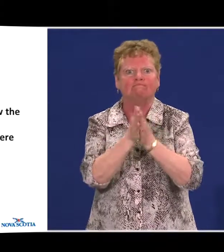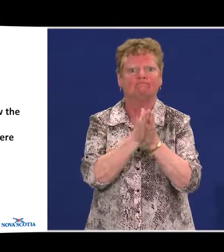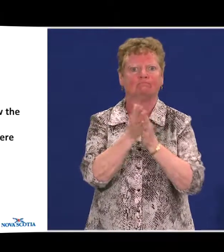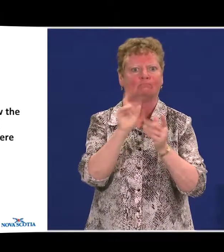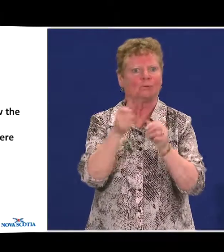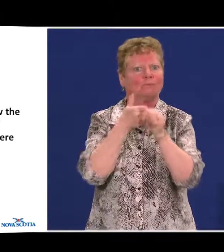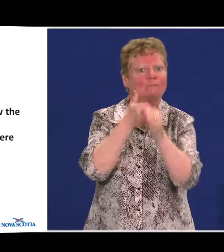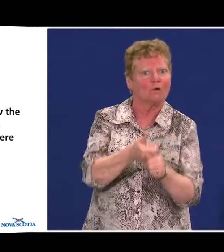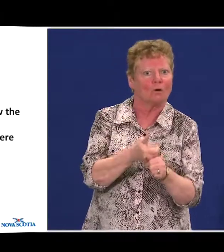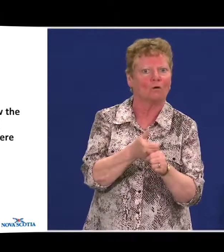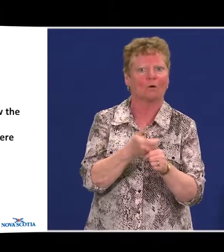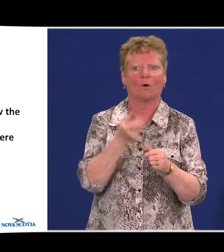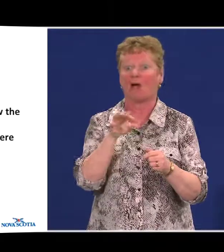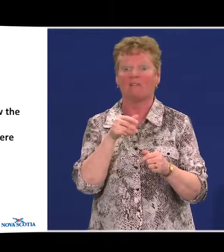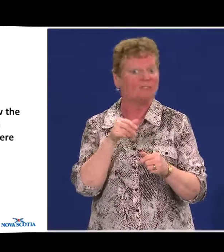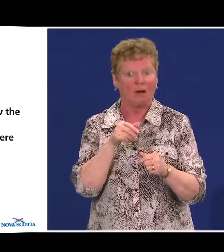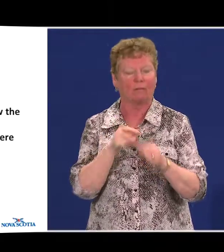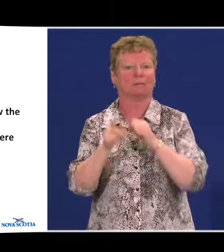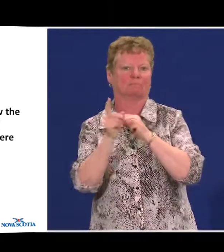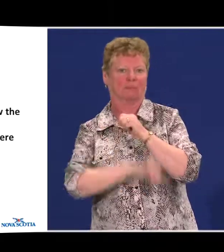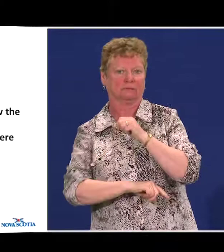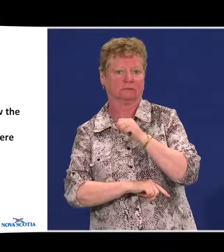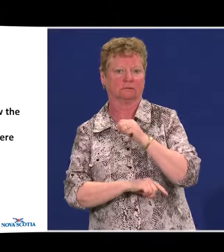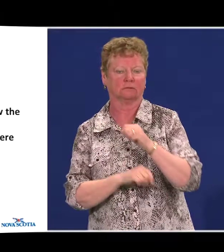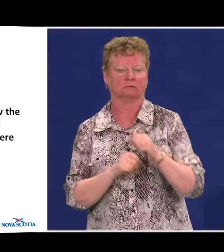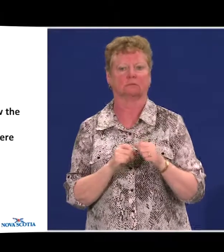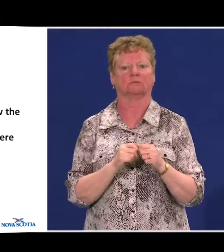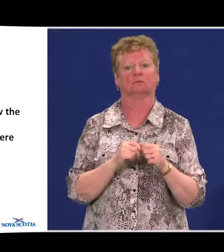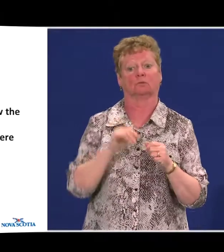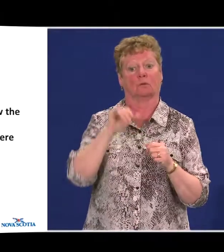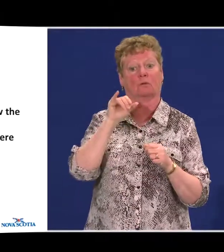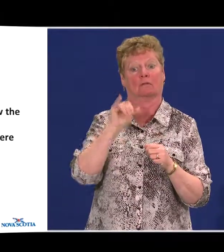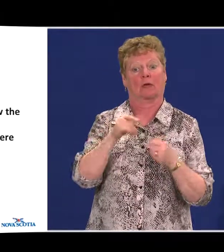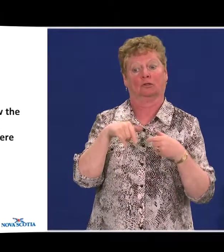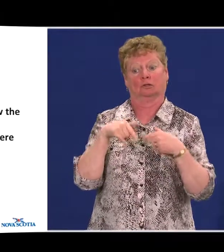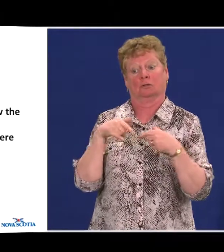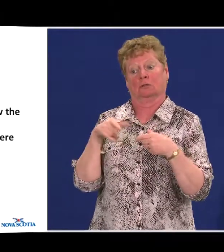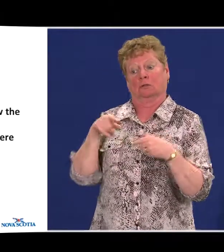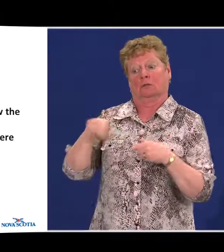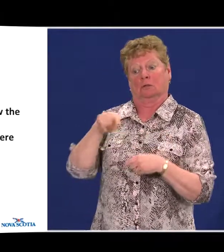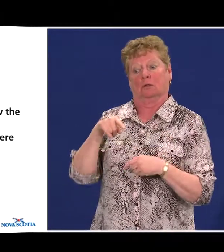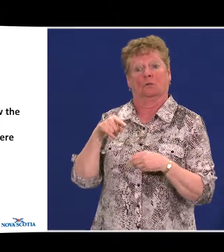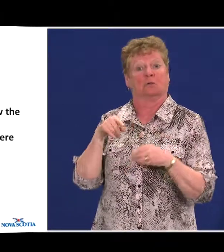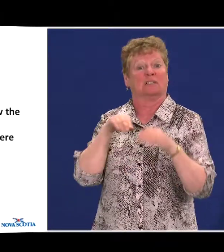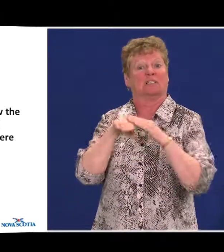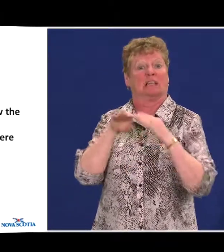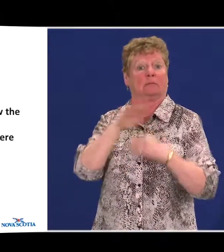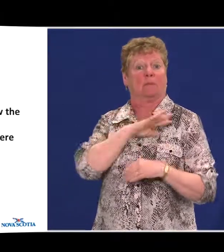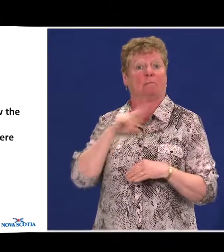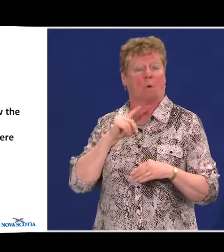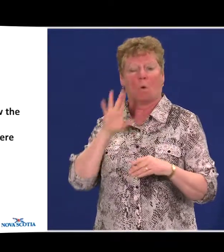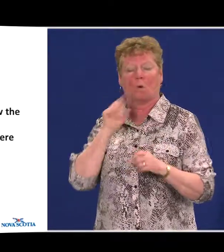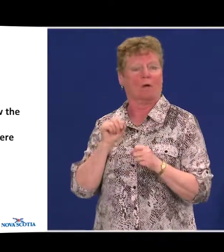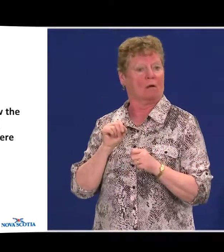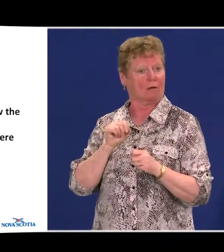Incentive and penalty provision should allow the new Accessibility Board the means to reward success